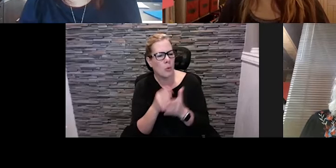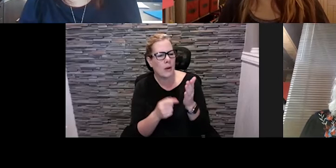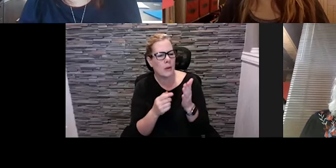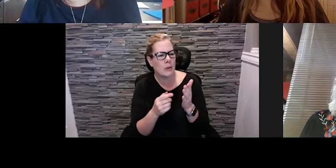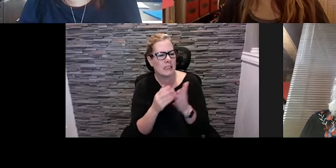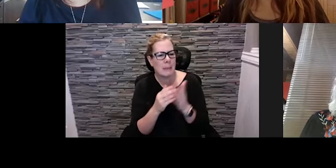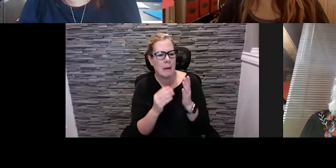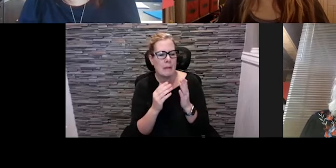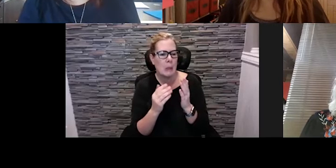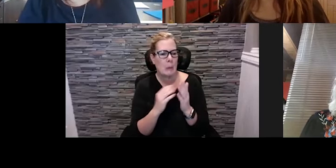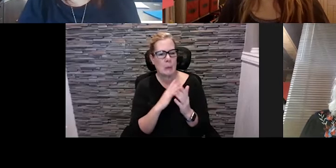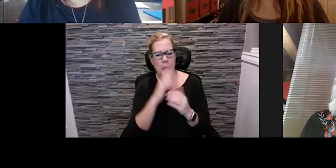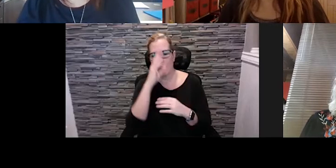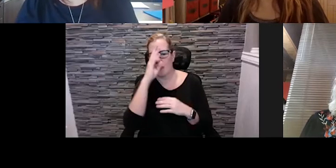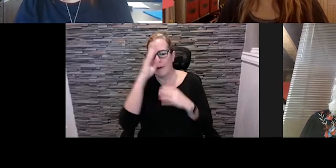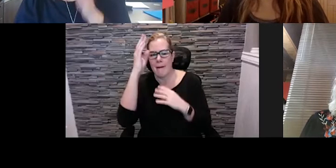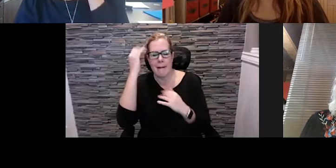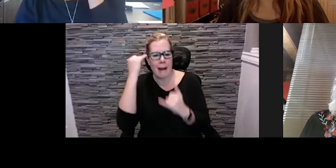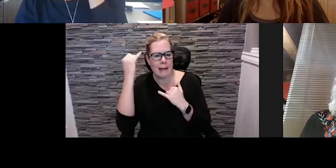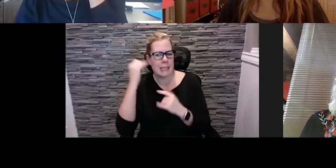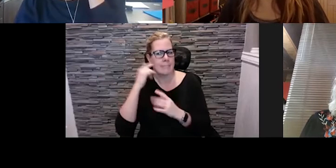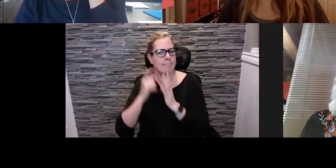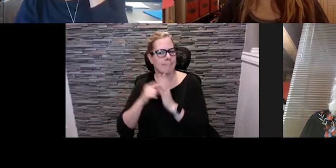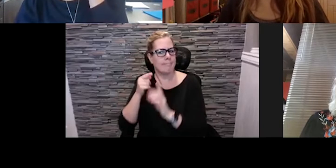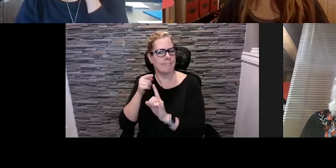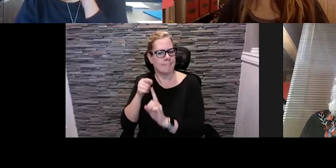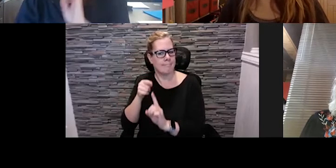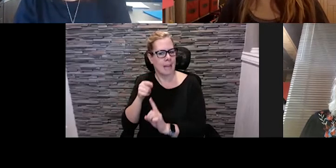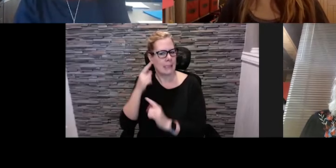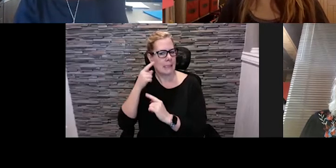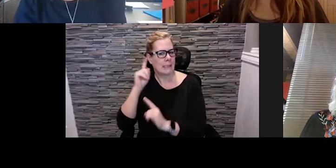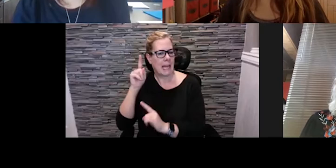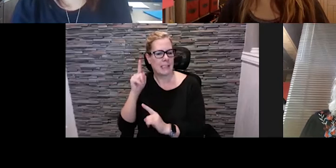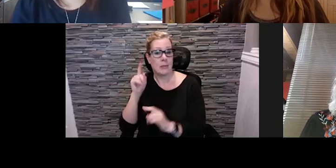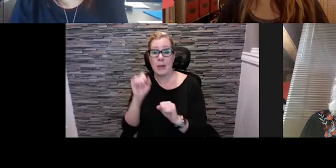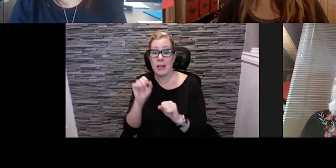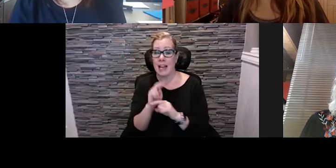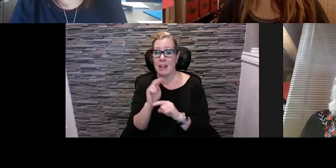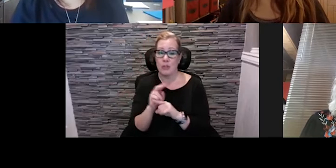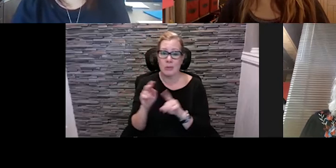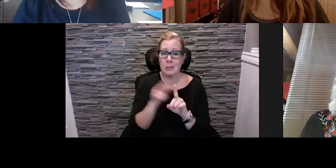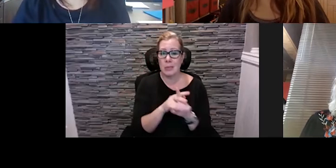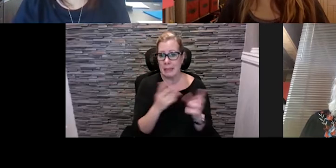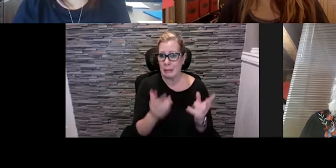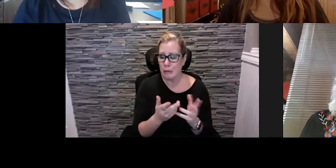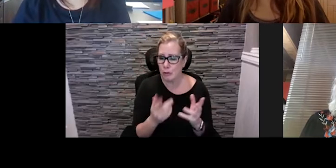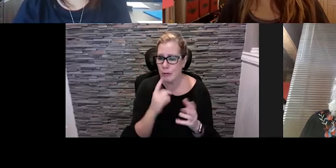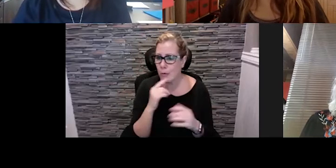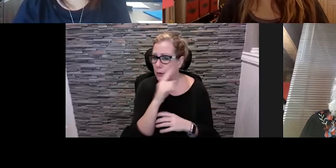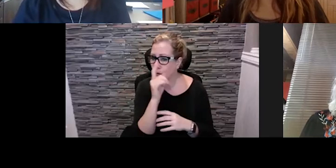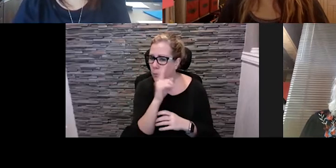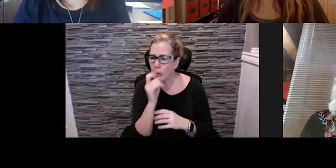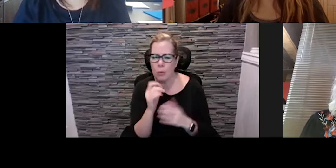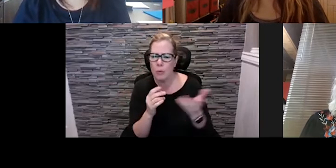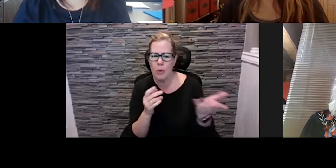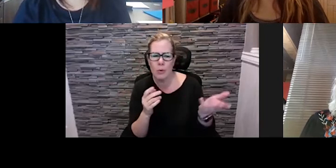well that potentially we could use towards those summer months and and or just something that you know you saw